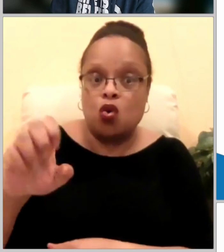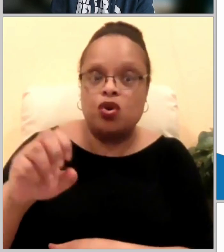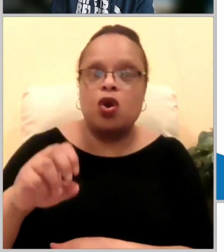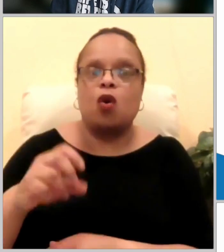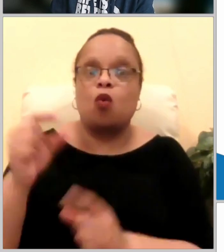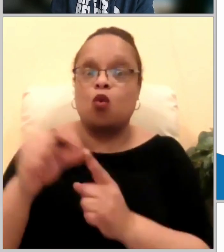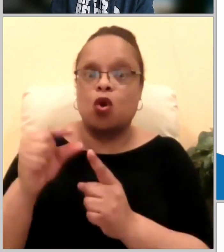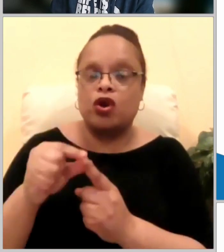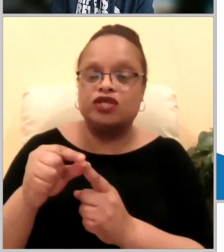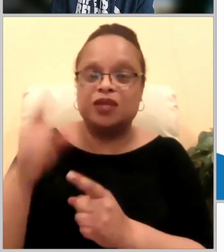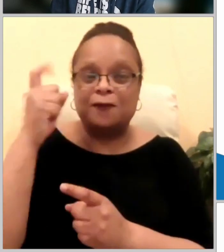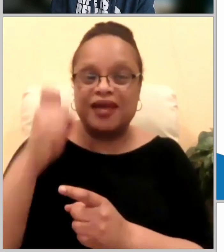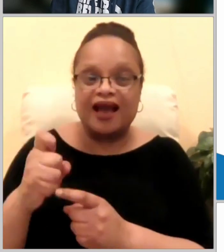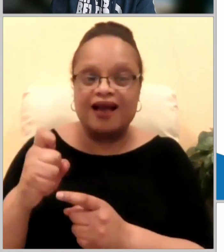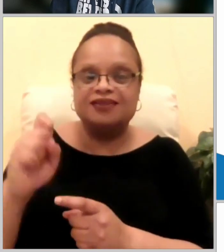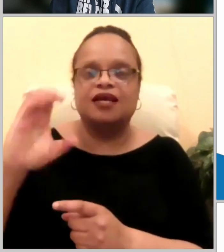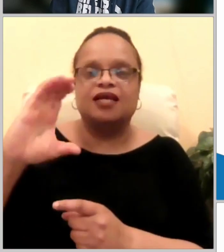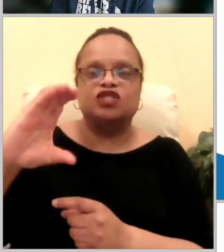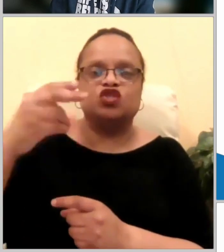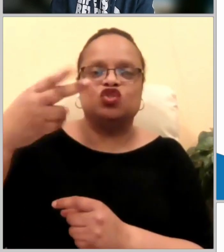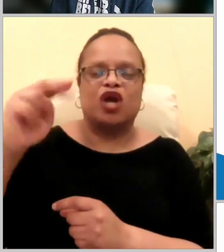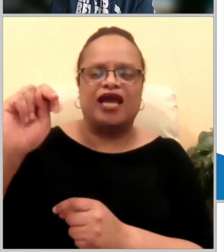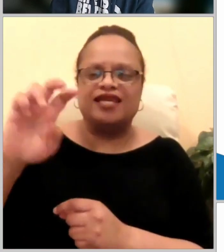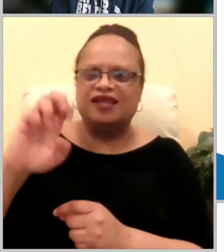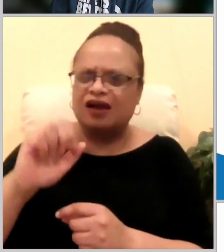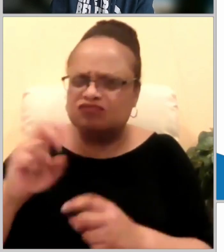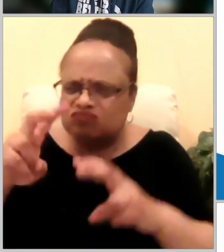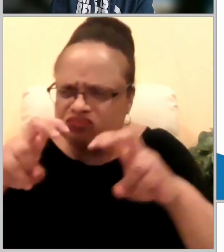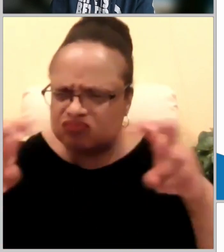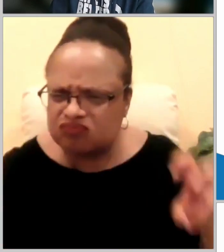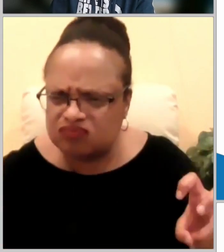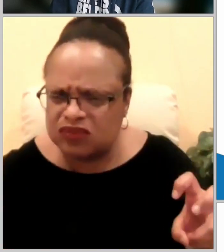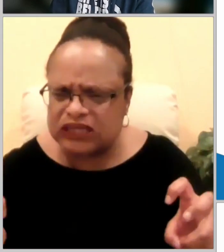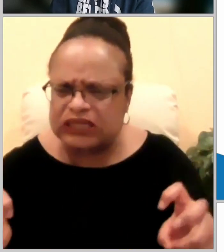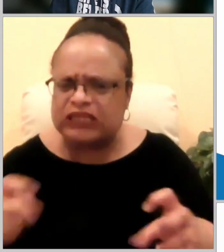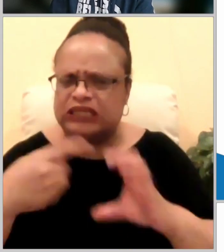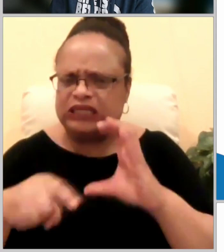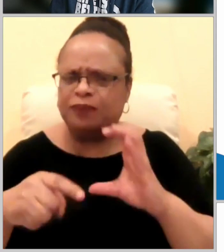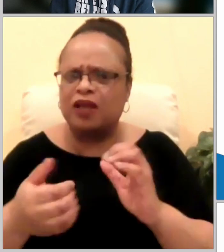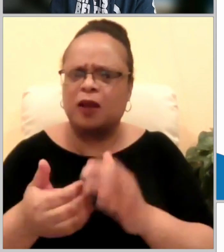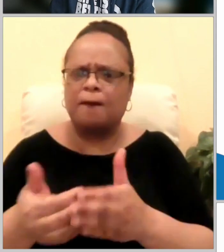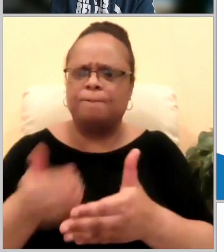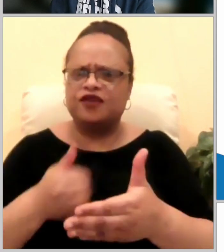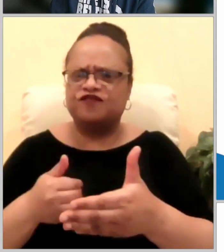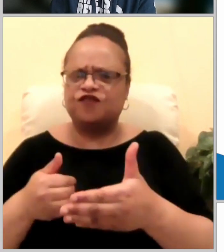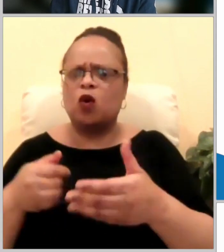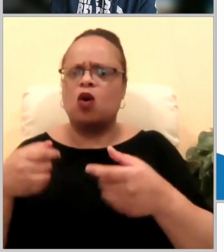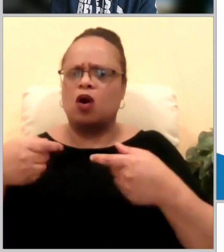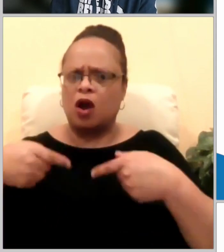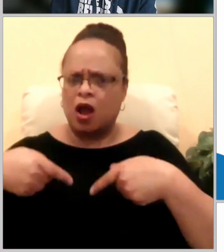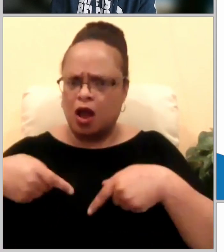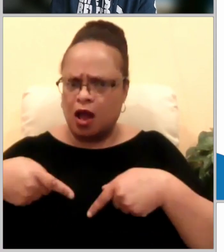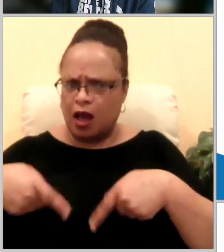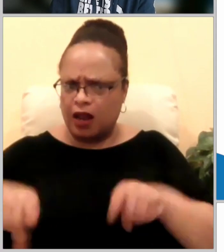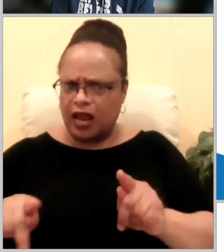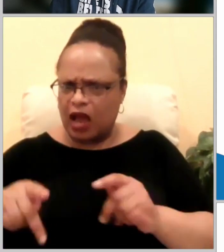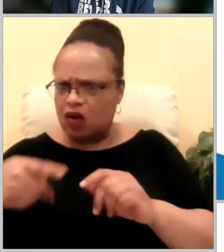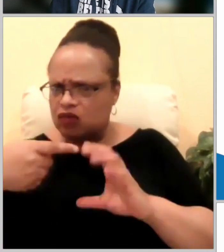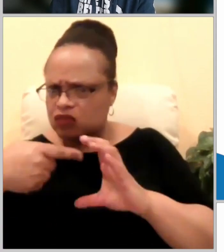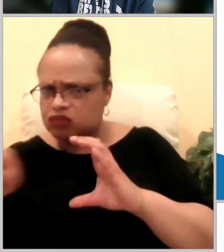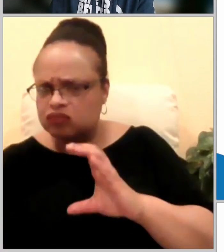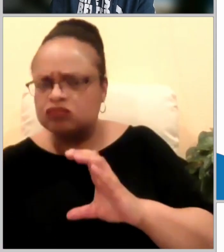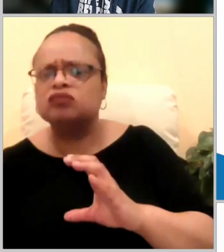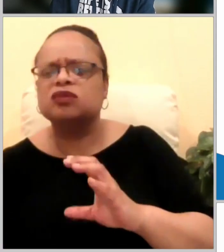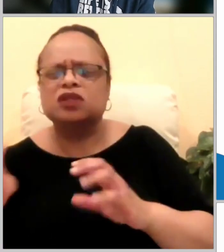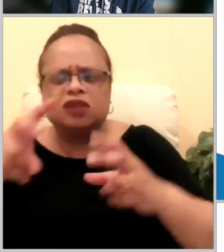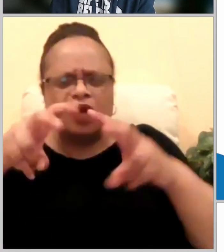email that leaves their networks why well because that's what communist countries do they censor and scan everything that goes in